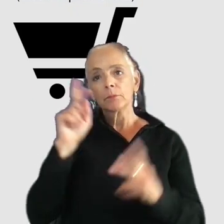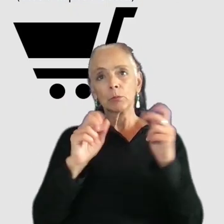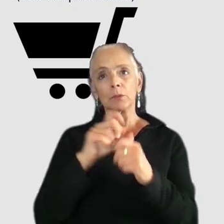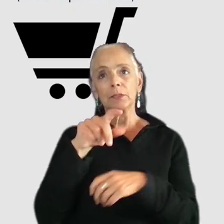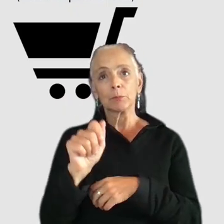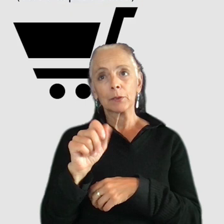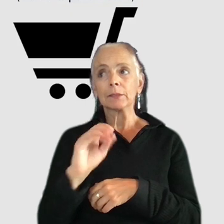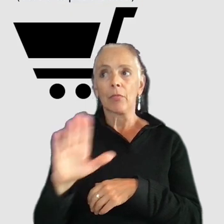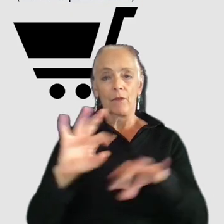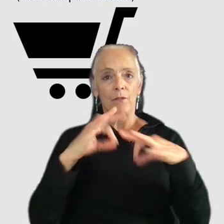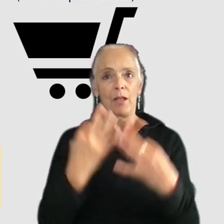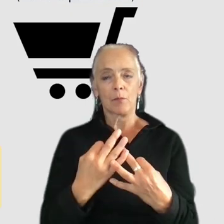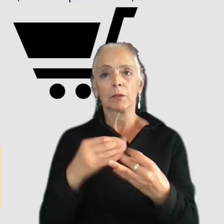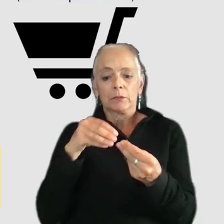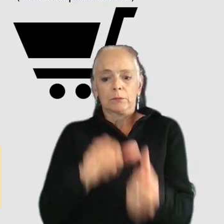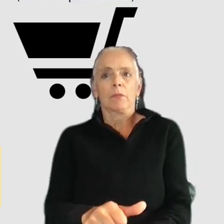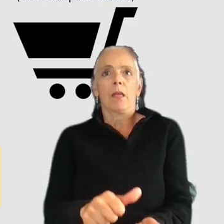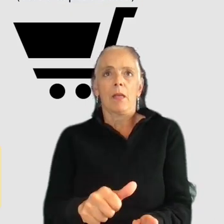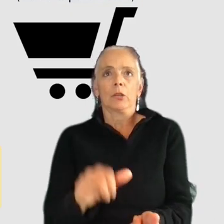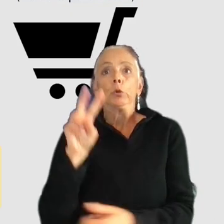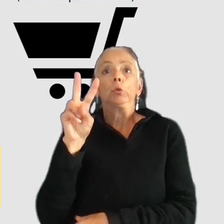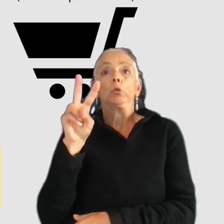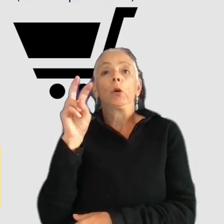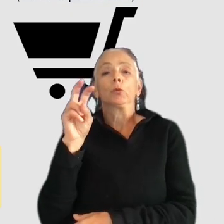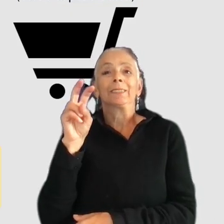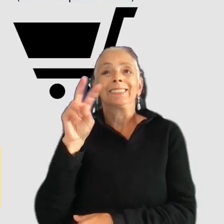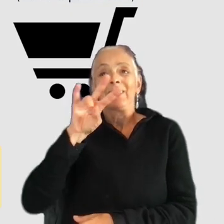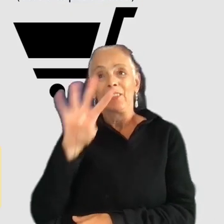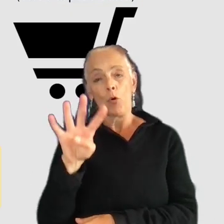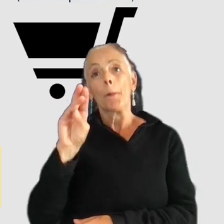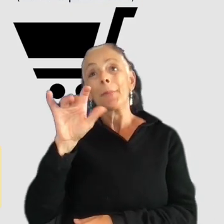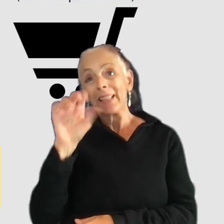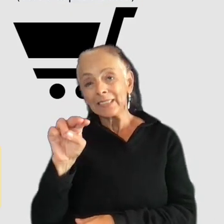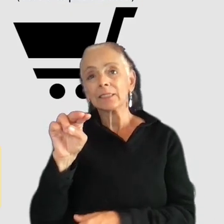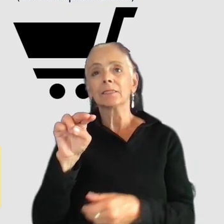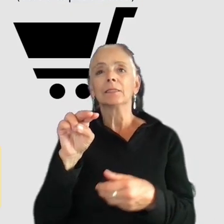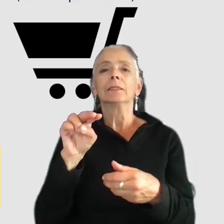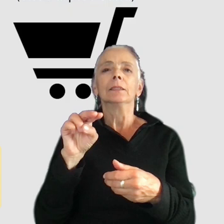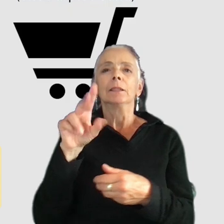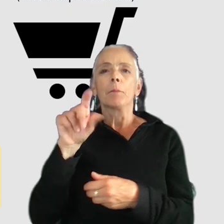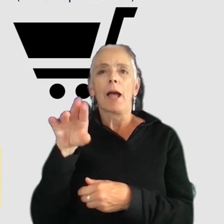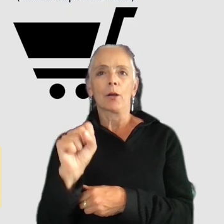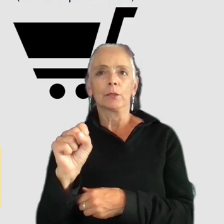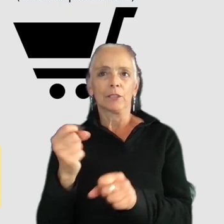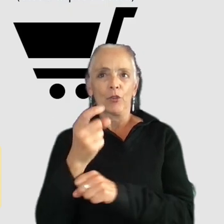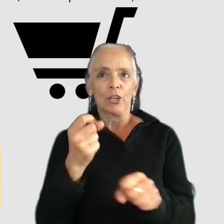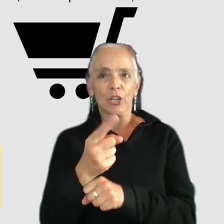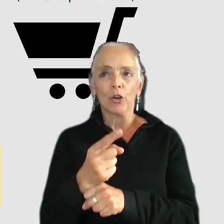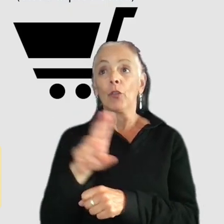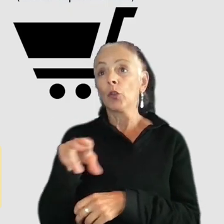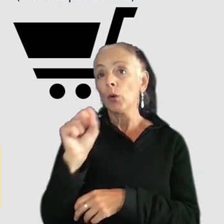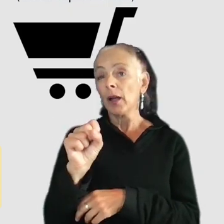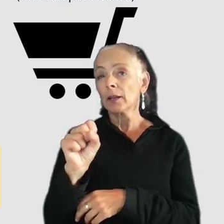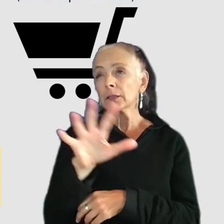disabilities and their families have an annual spending power of 274 billion pounds, in the US it's estimated somewhere around